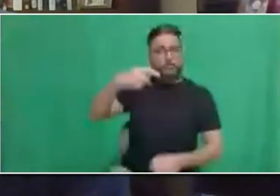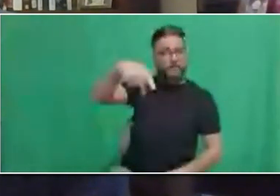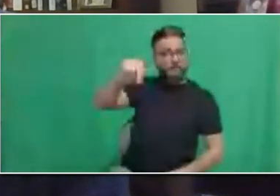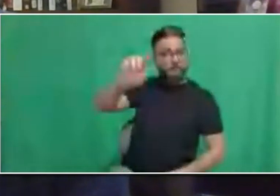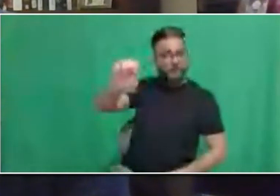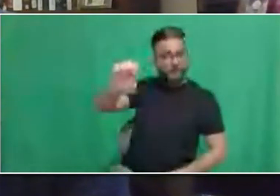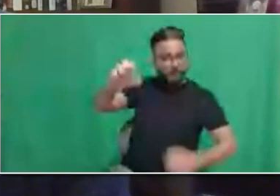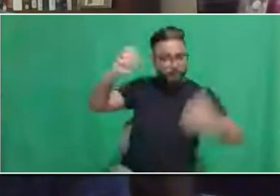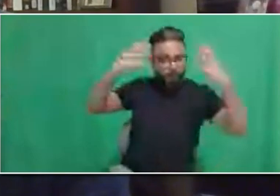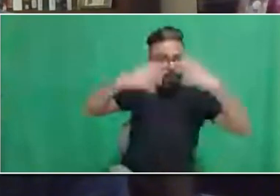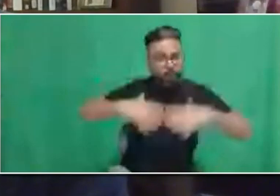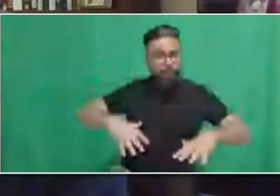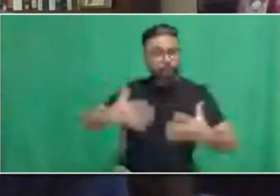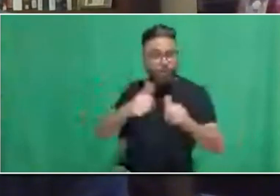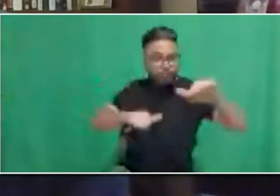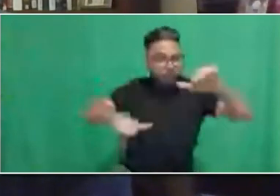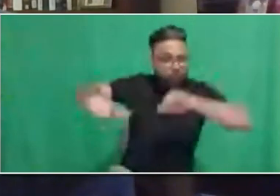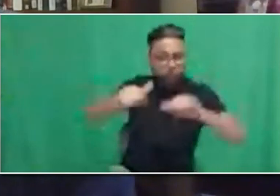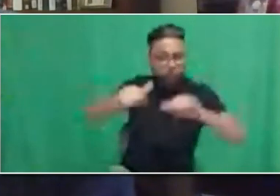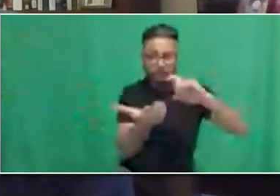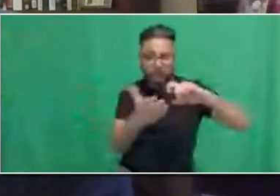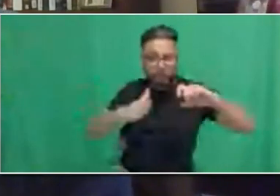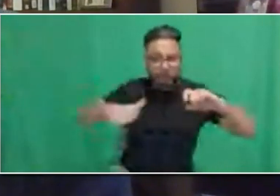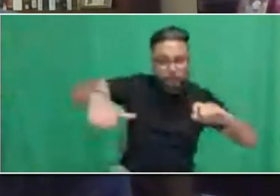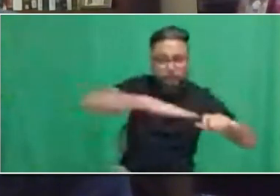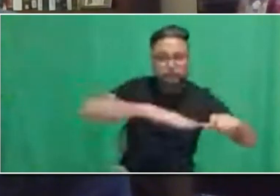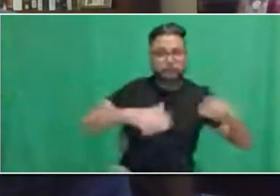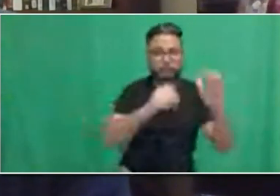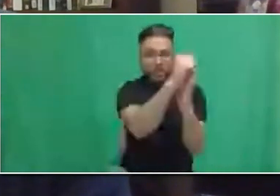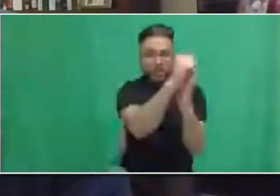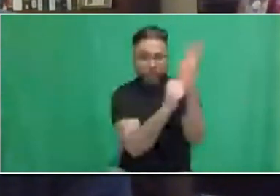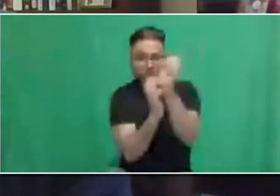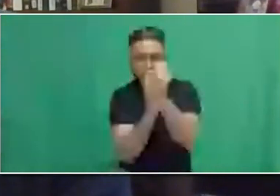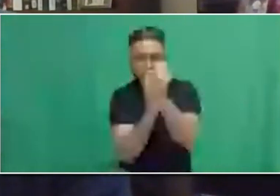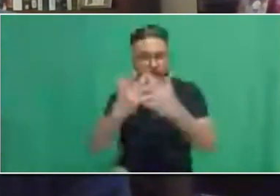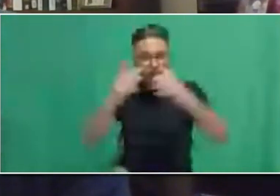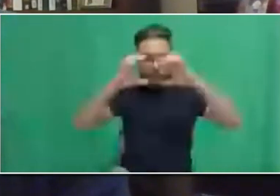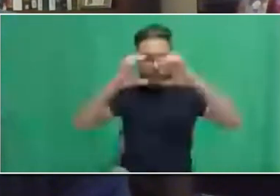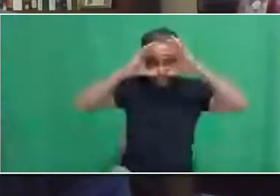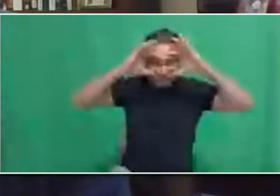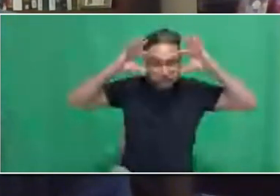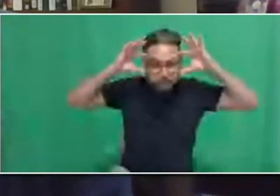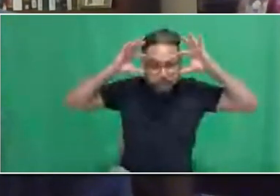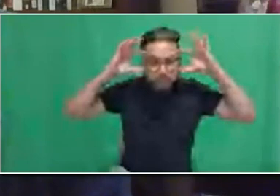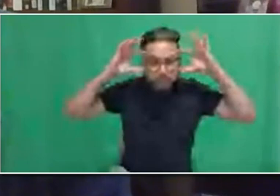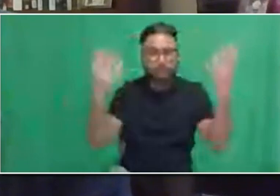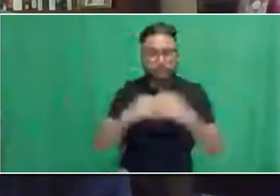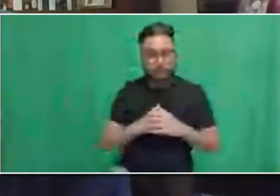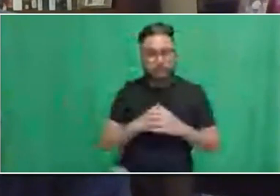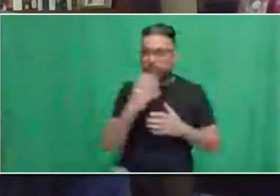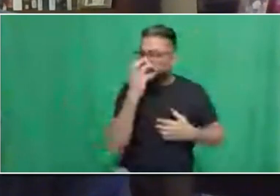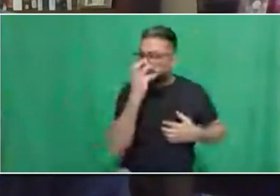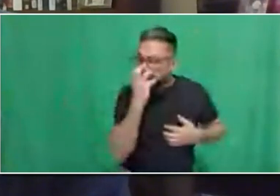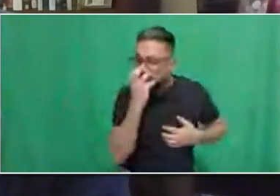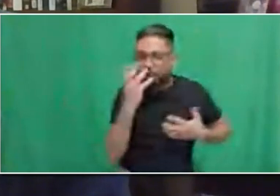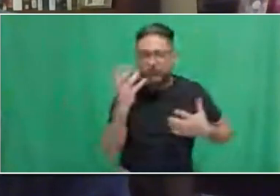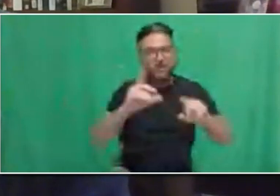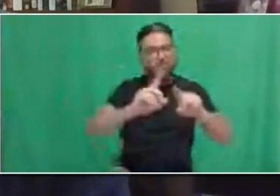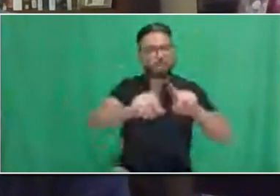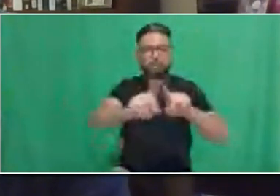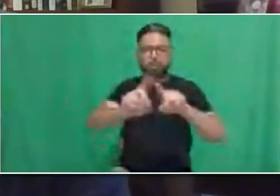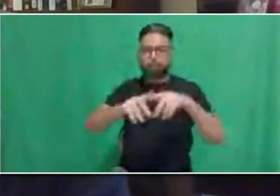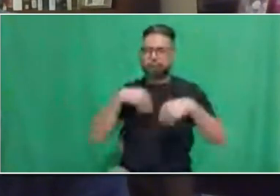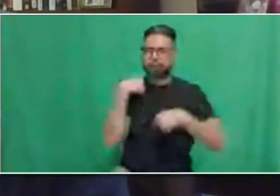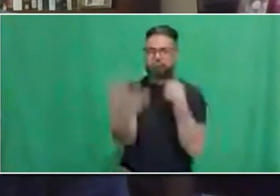protection, or protective shields as well. Our dedicated safety and environment department is really laser focused on employee health and